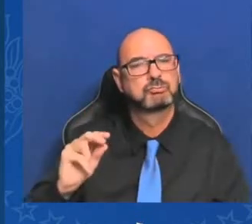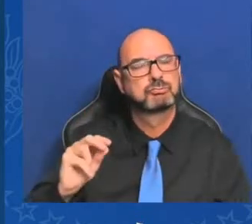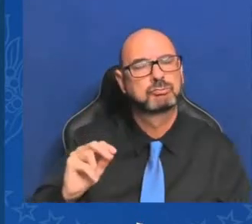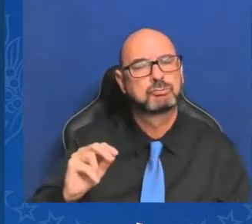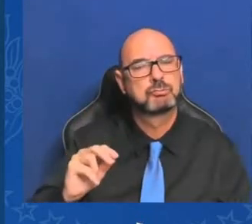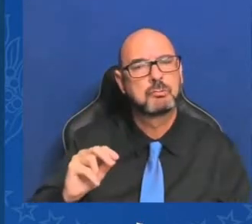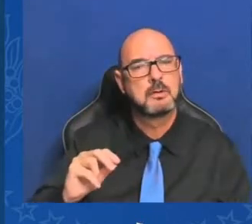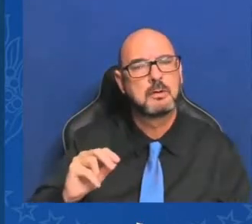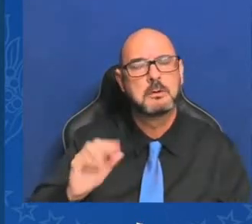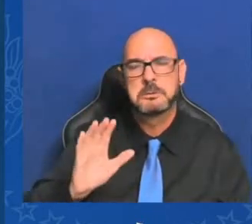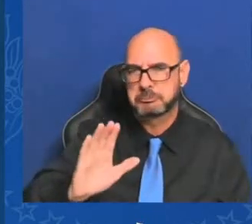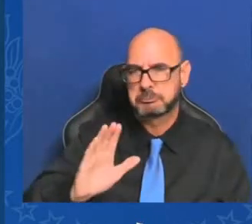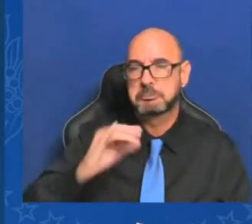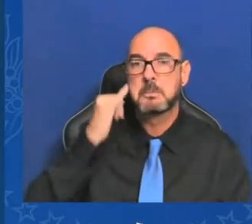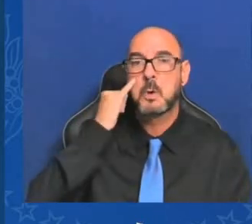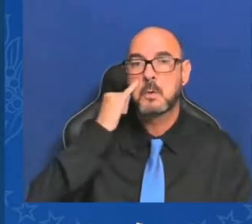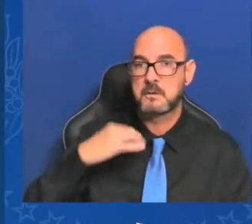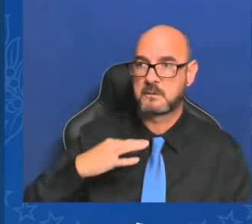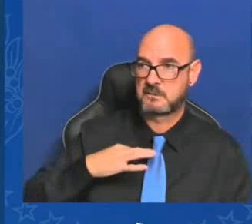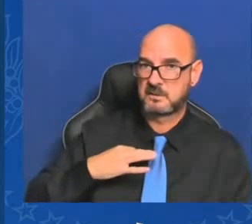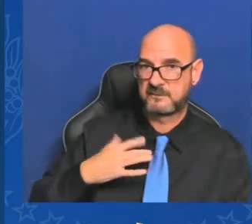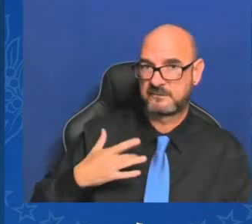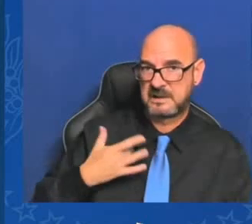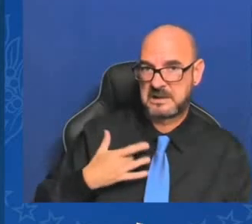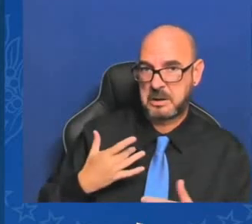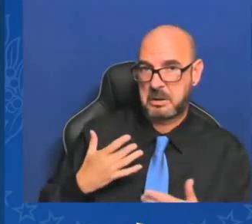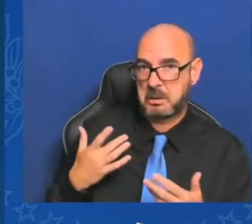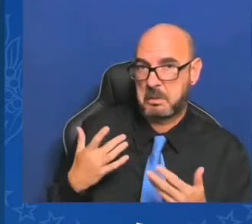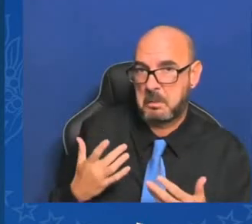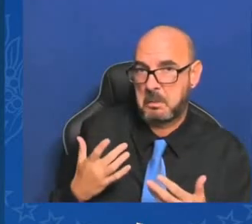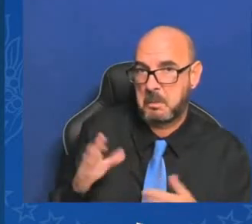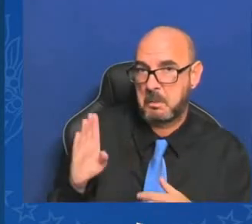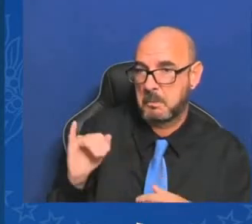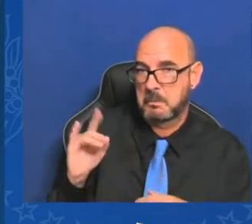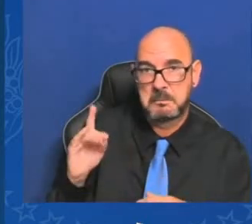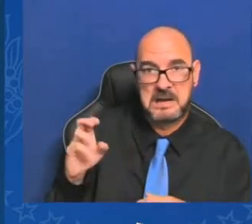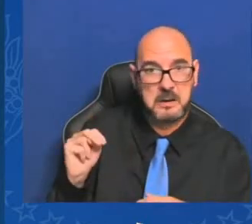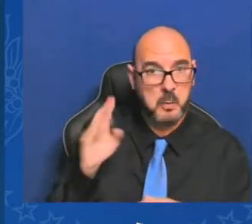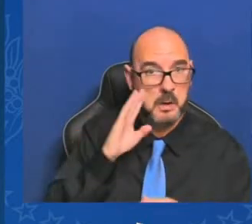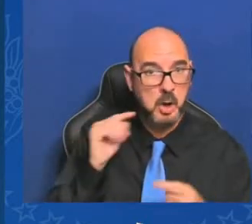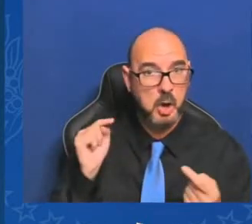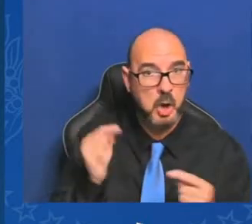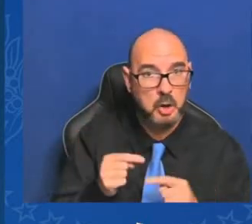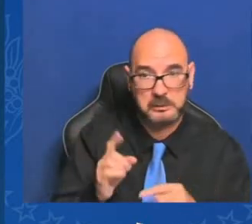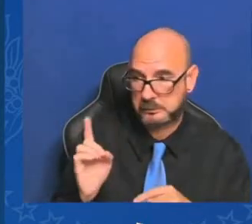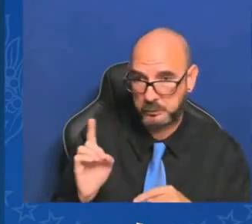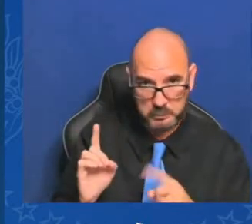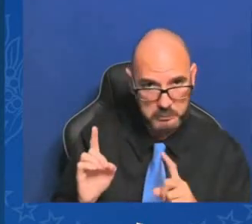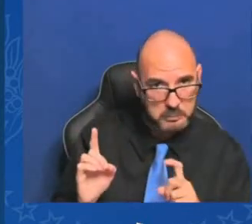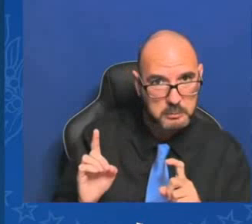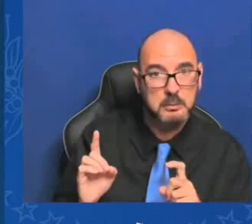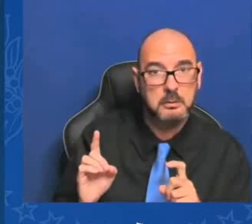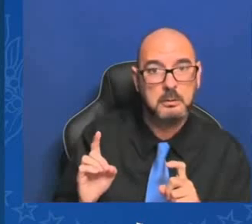with Biden in the top is going to hurt them, then they're going to run away. I get it. But so far, go and look at the